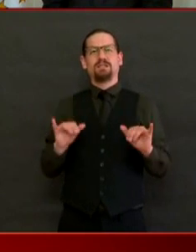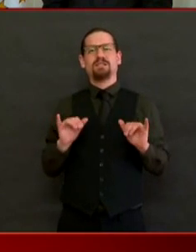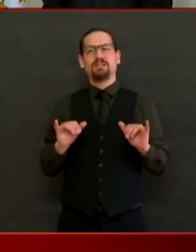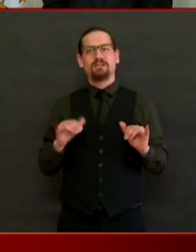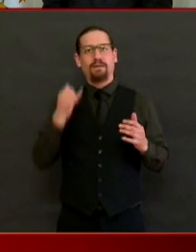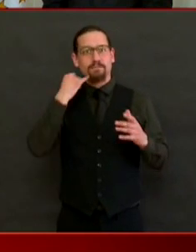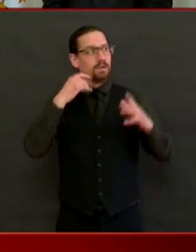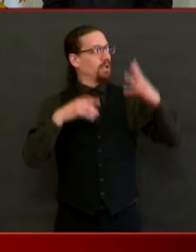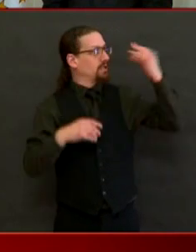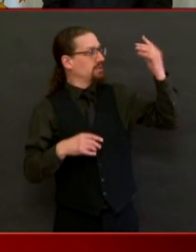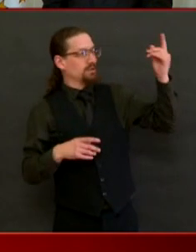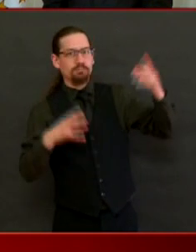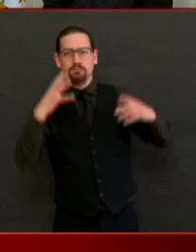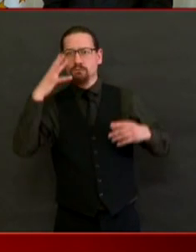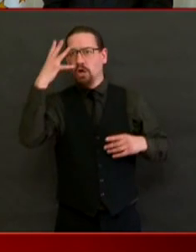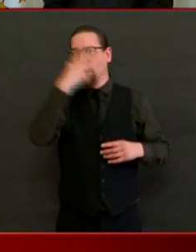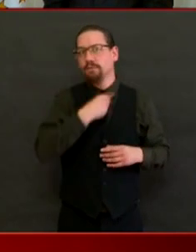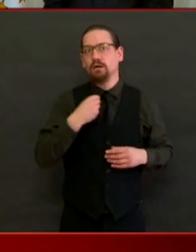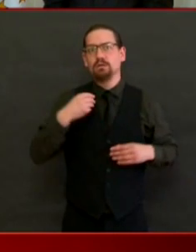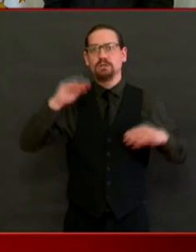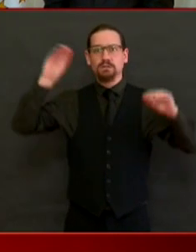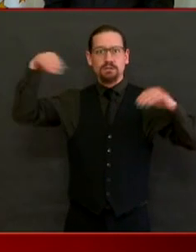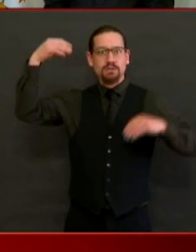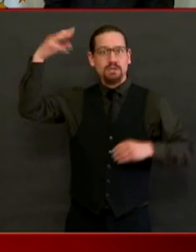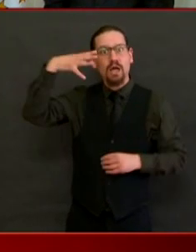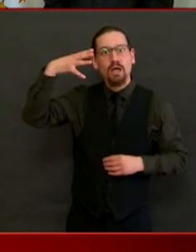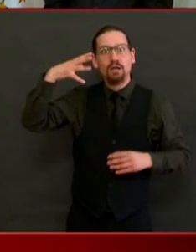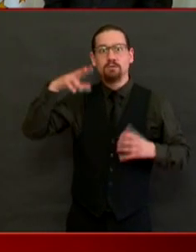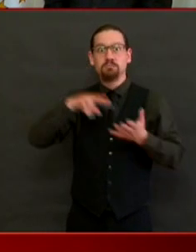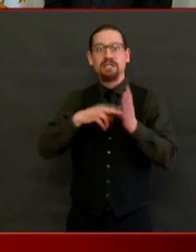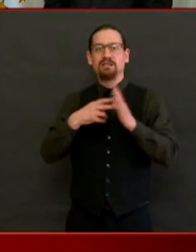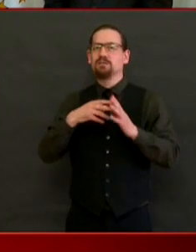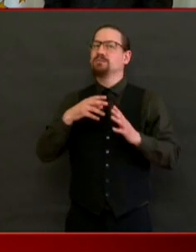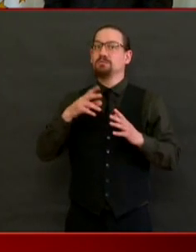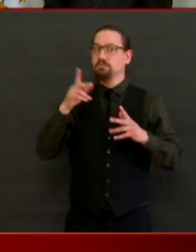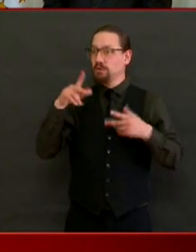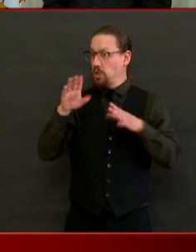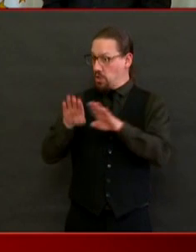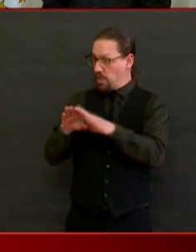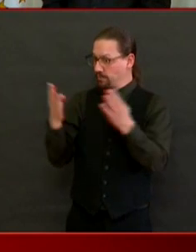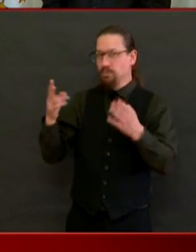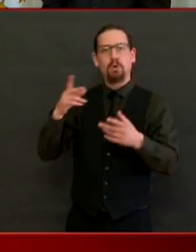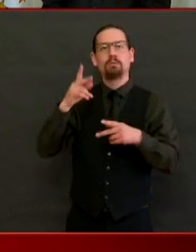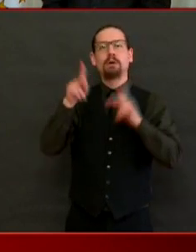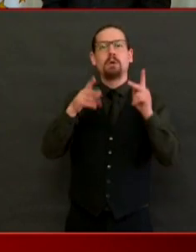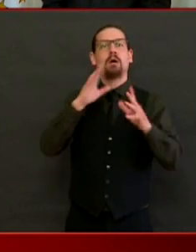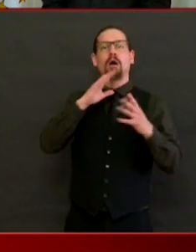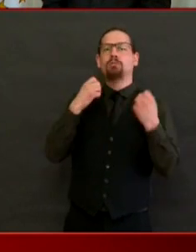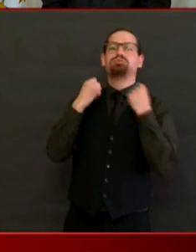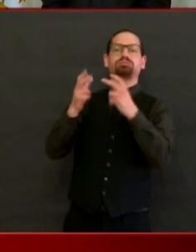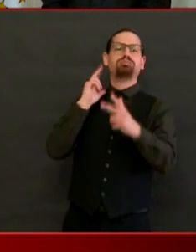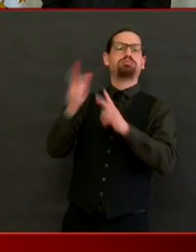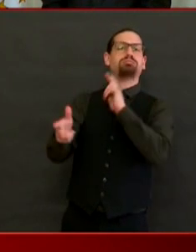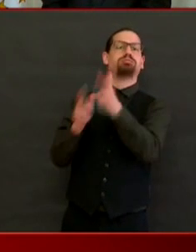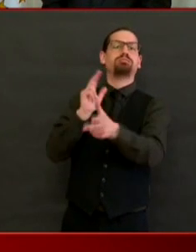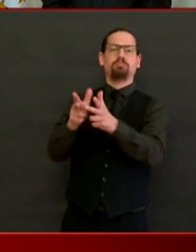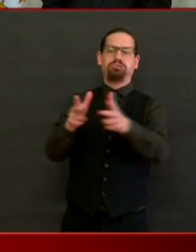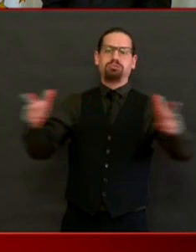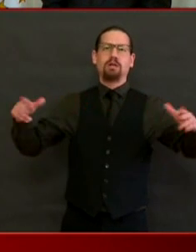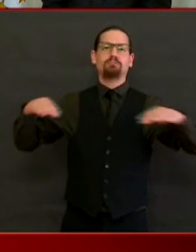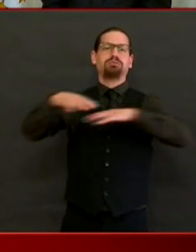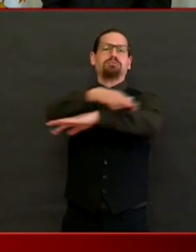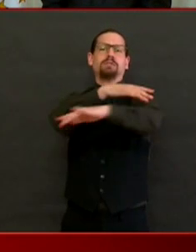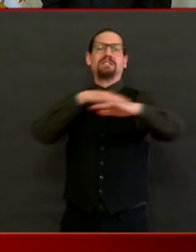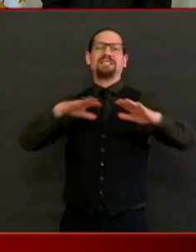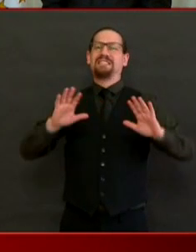problem this weekend. So my approach is let's get through these next two weeks. It's not going to be pretty. It's